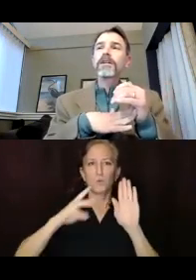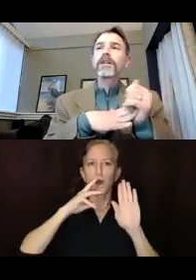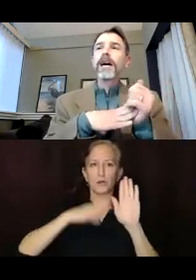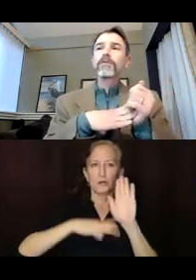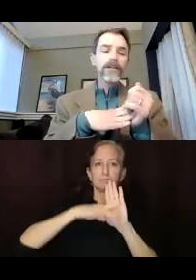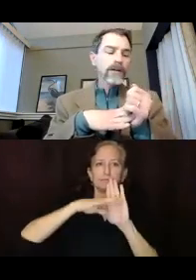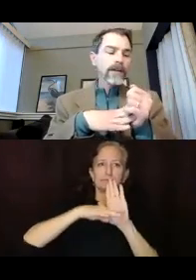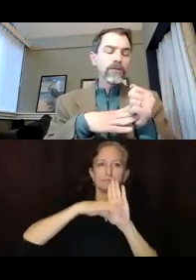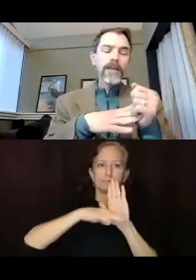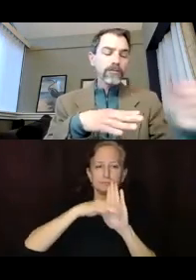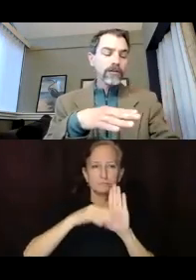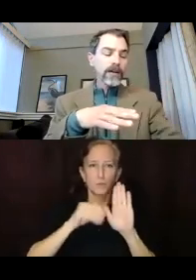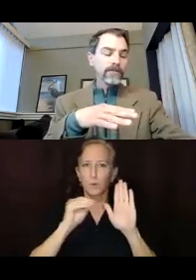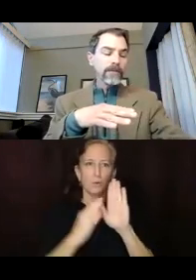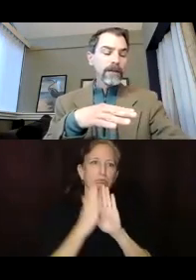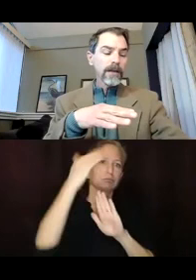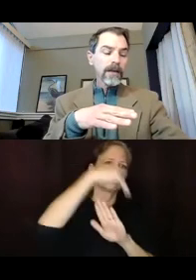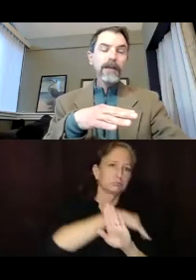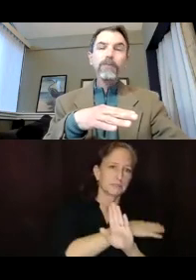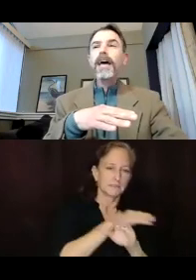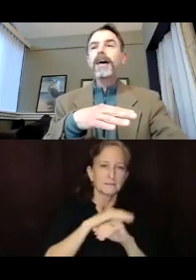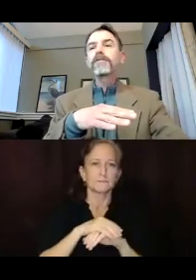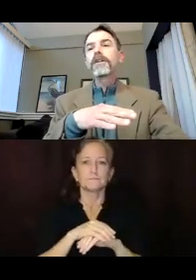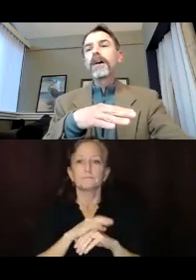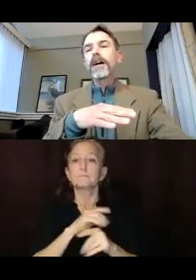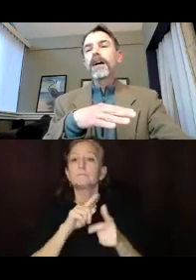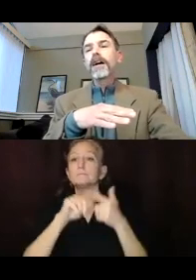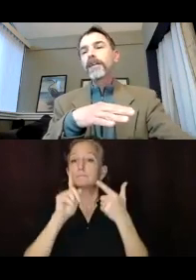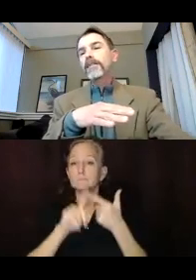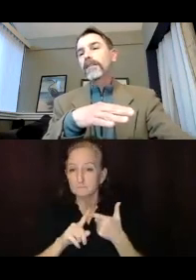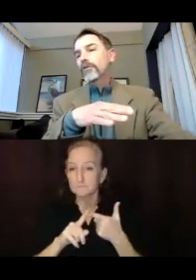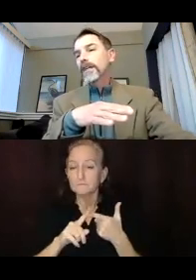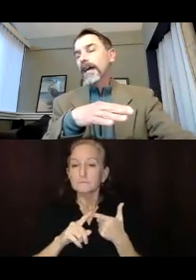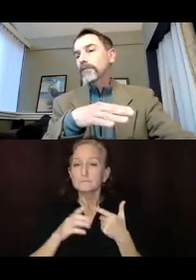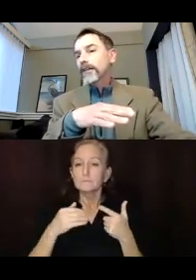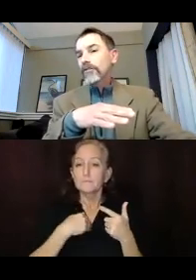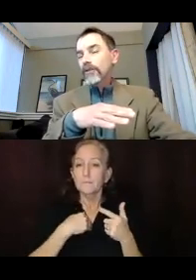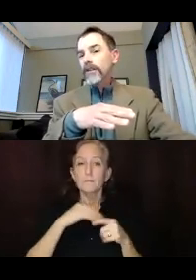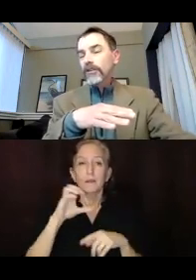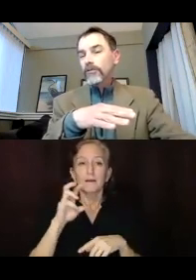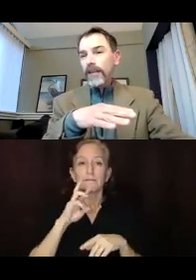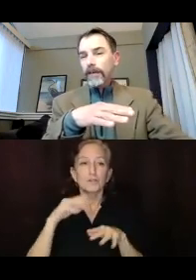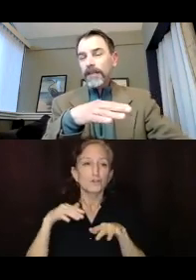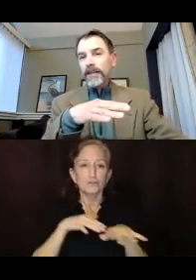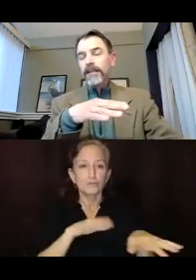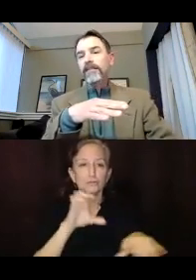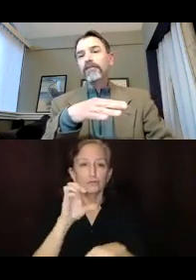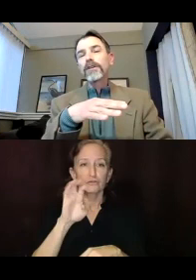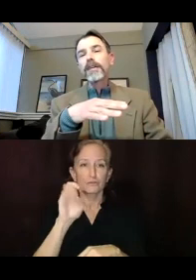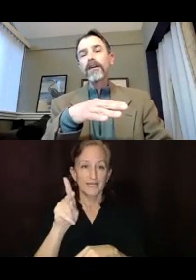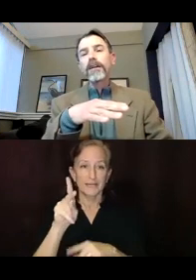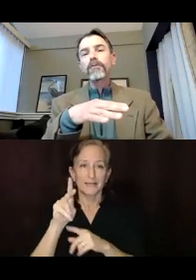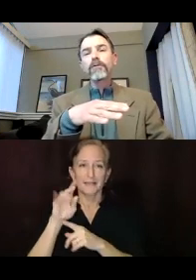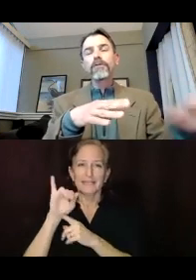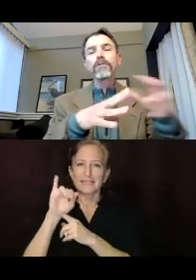been doing a lot of work around those, that program. And then we have, um, Islas Creek adaptation strategy, which is happening down in Islas